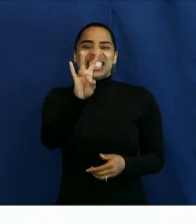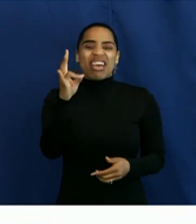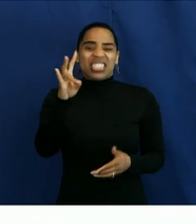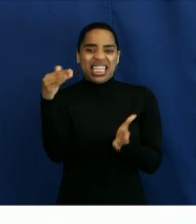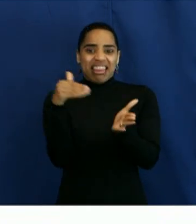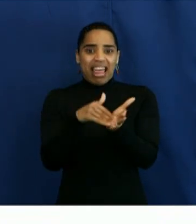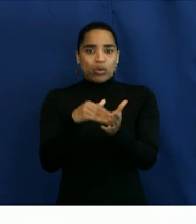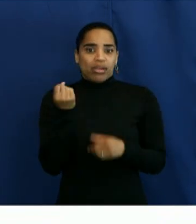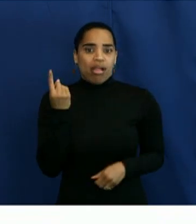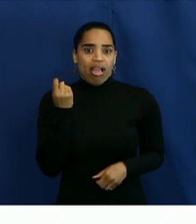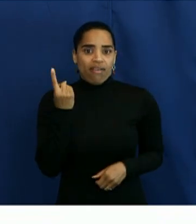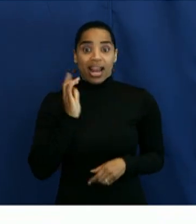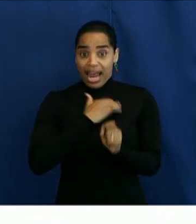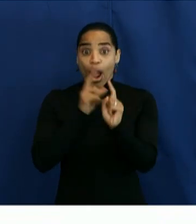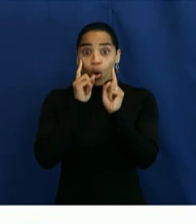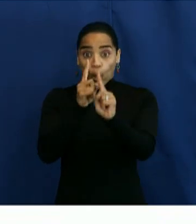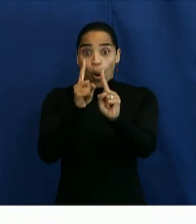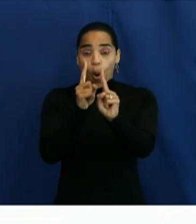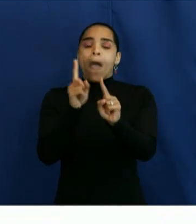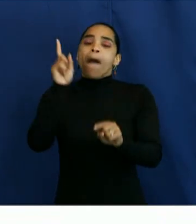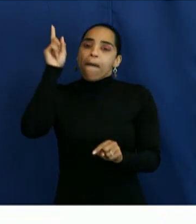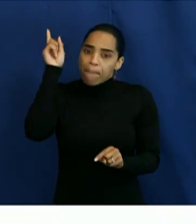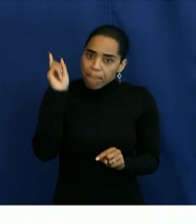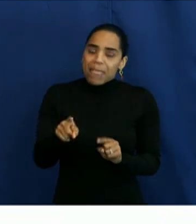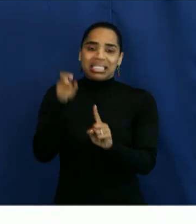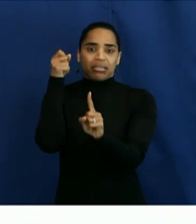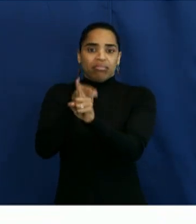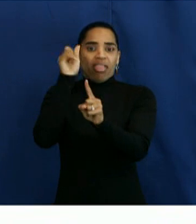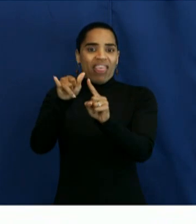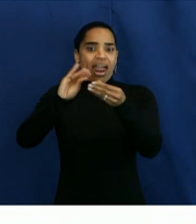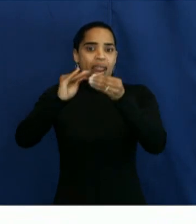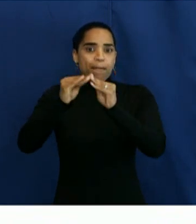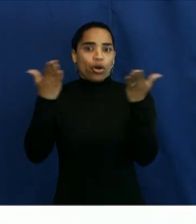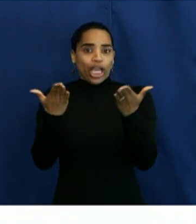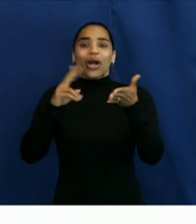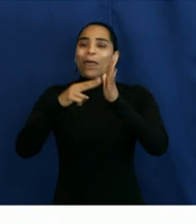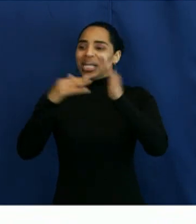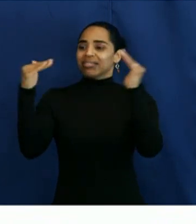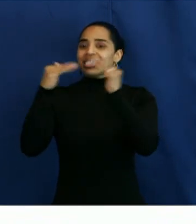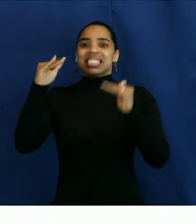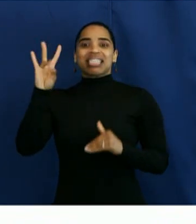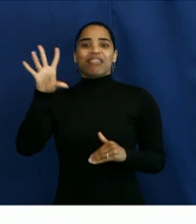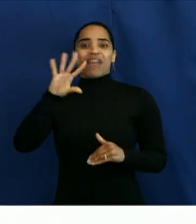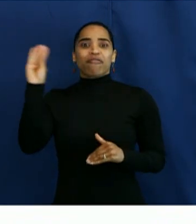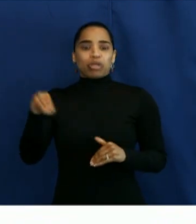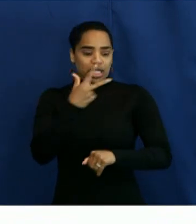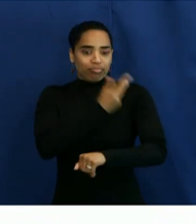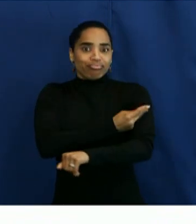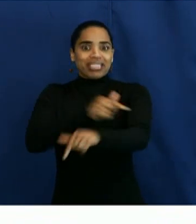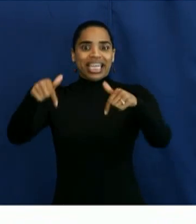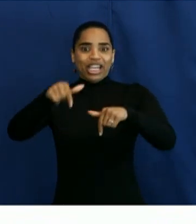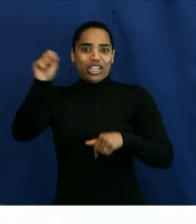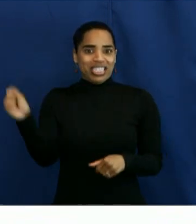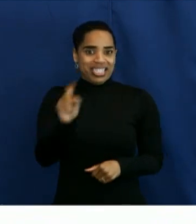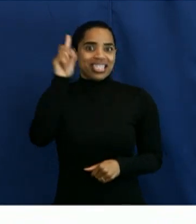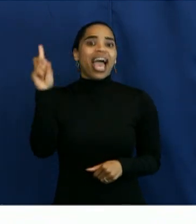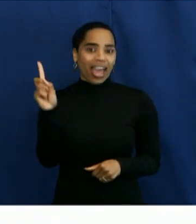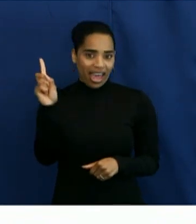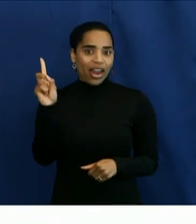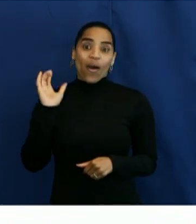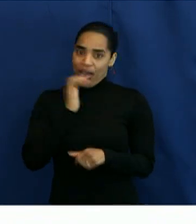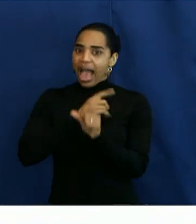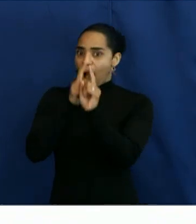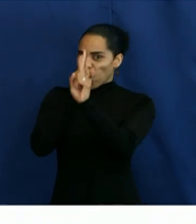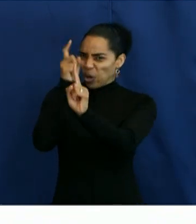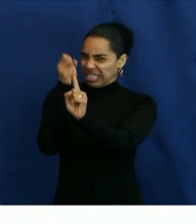,011. That's what we have to get to as a region to hit that 75% threshold, which is what's been outlined to us that we